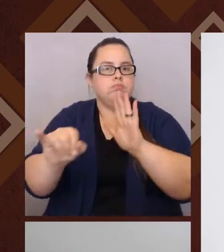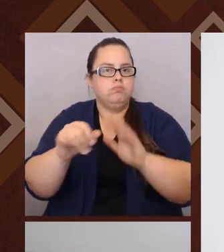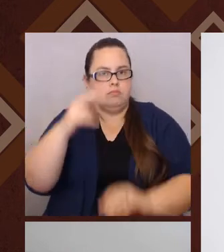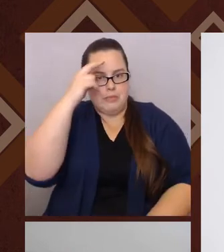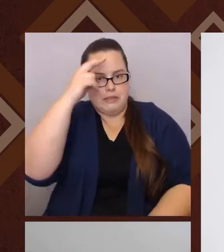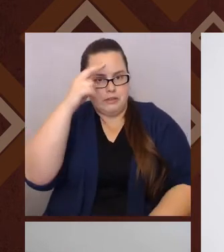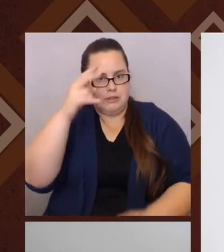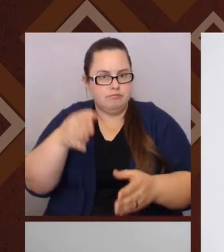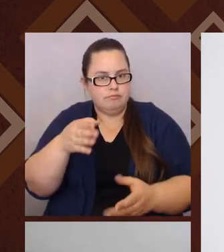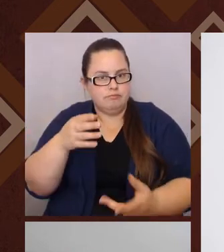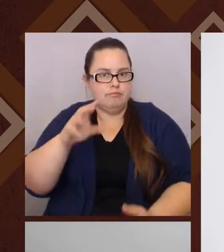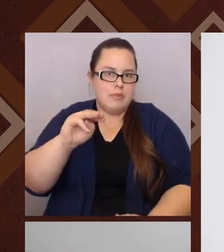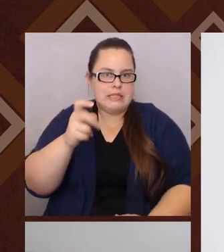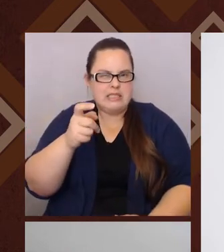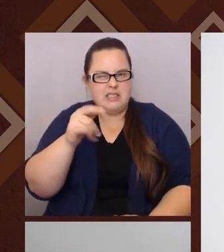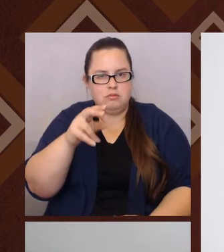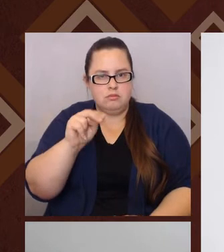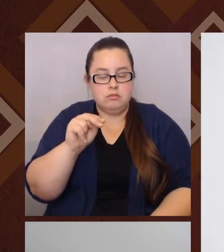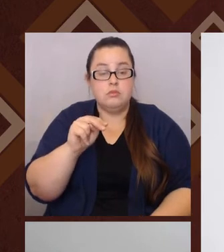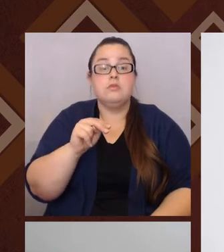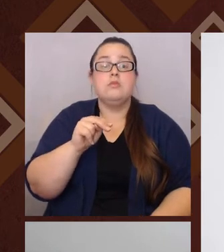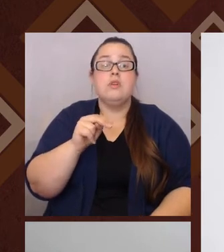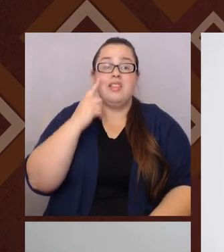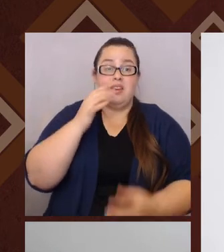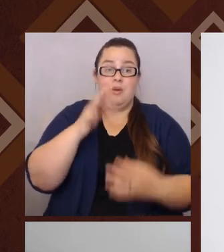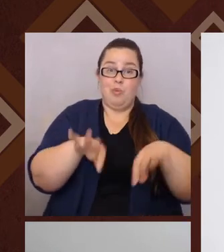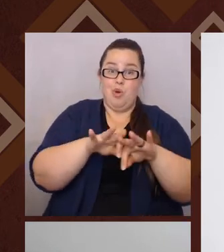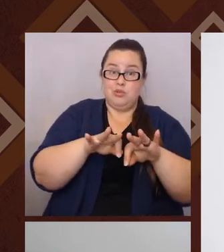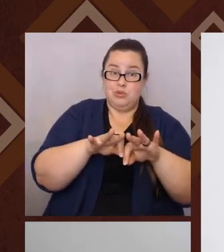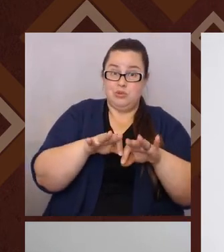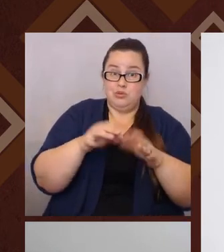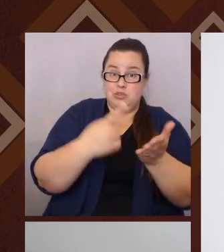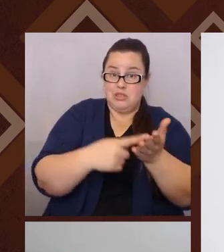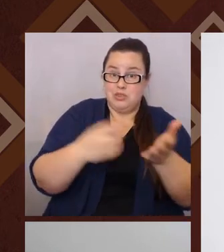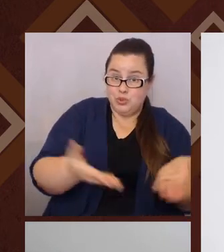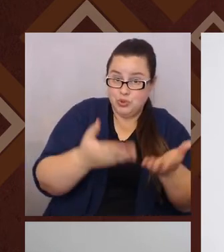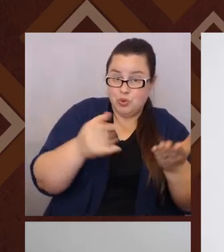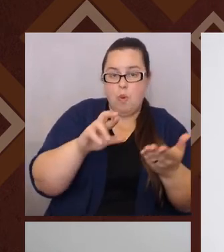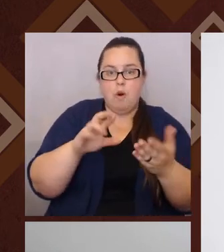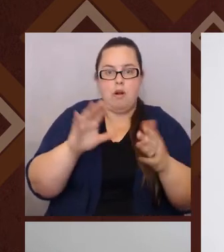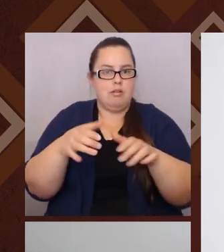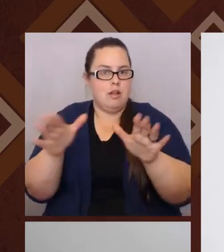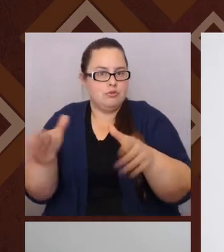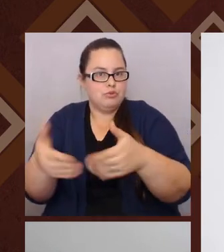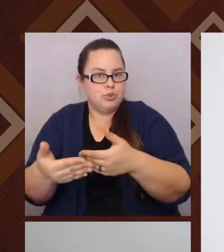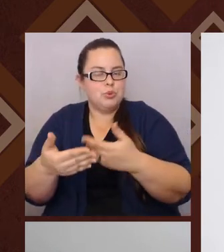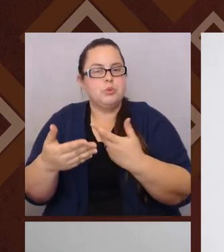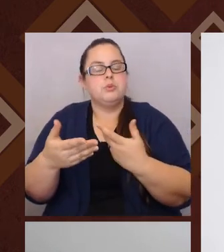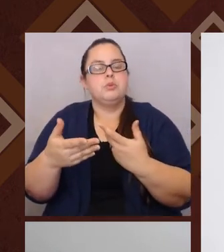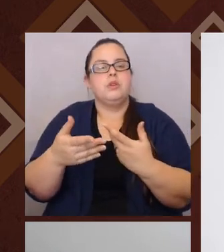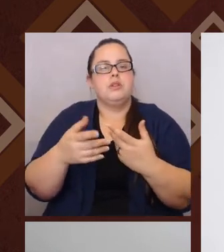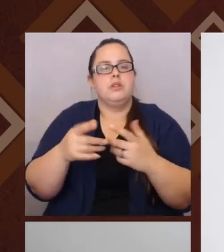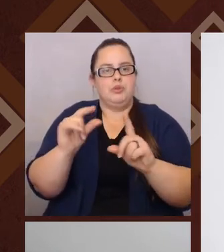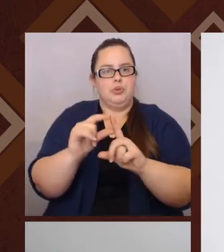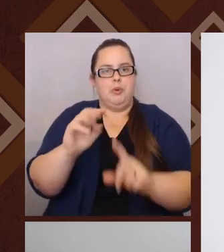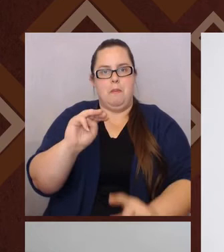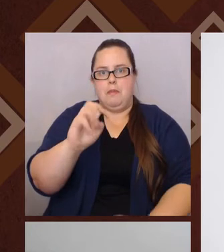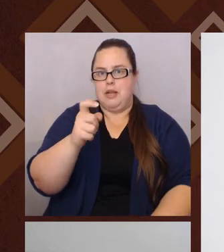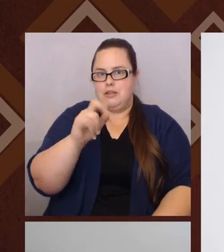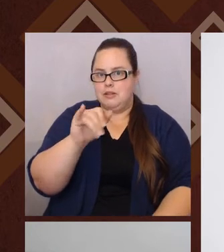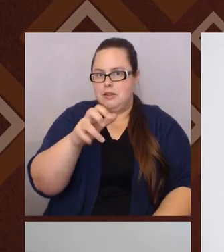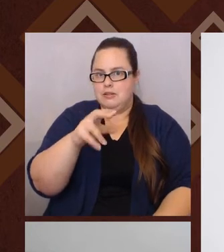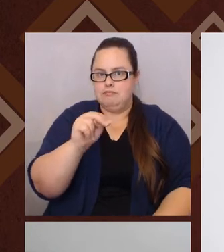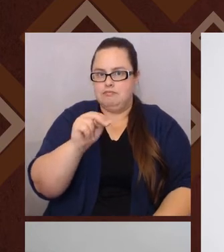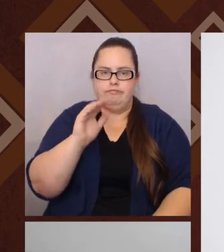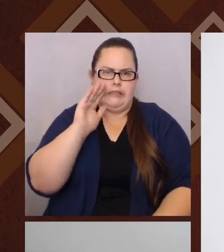to explore, um, here or in a classroom setting. Right. Is, is this idea that the term Mexican as simple as it